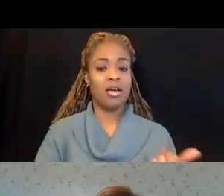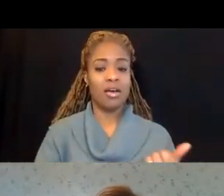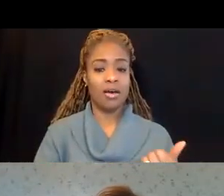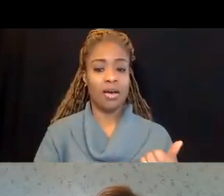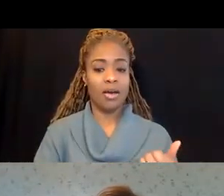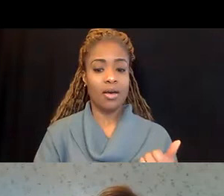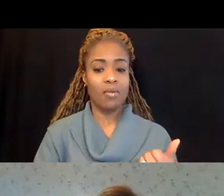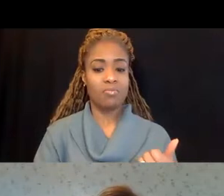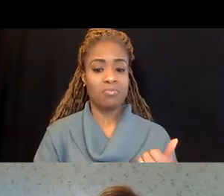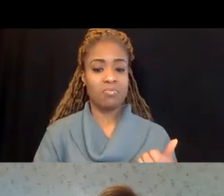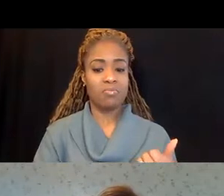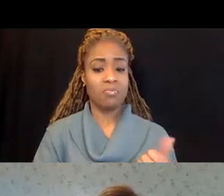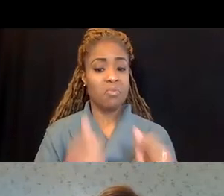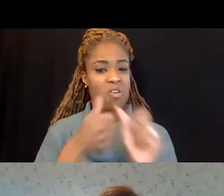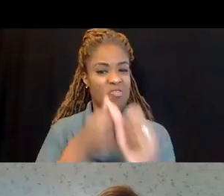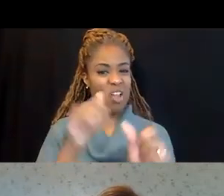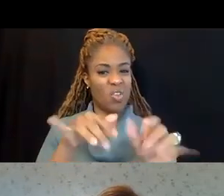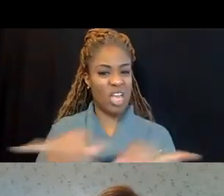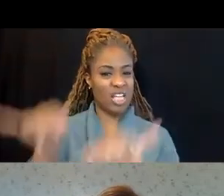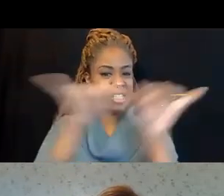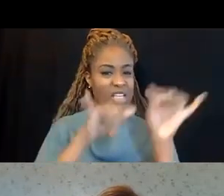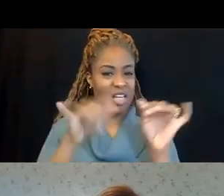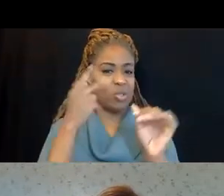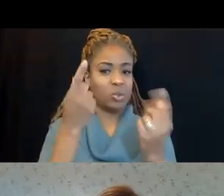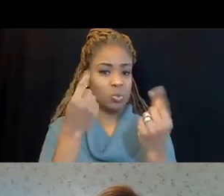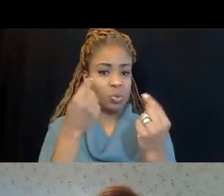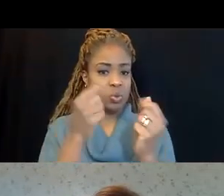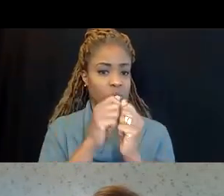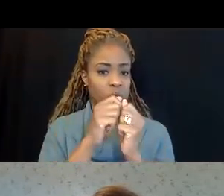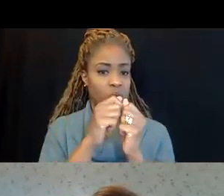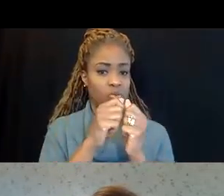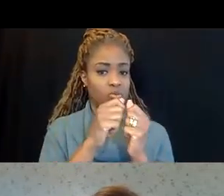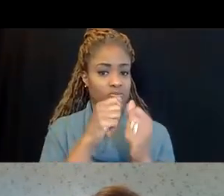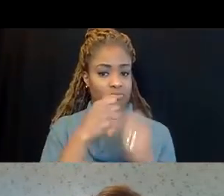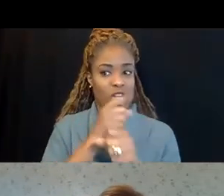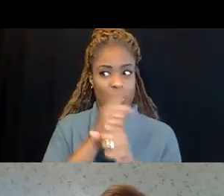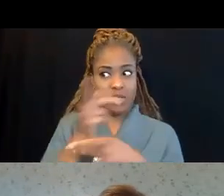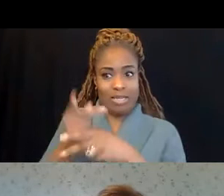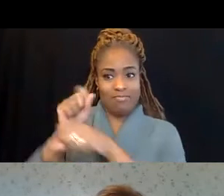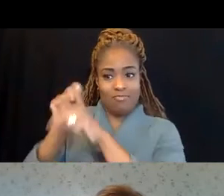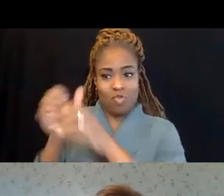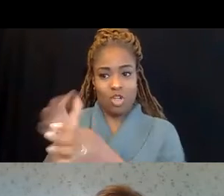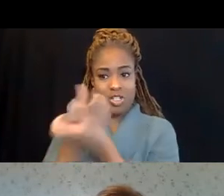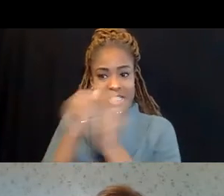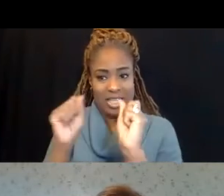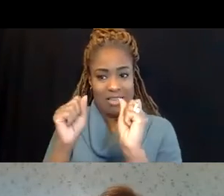standard to see what you need to do as an employer to keep your employees healthy from these risks.